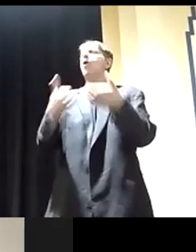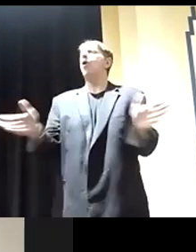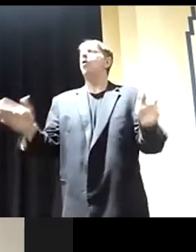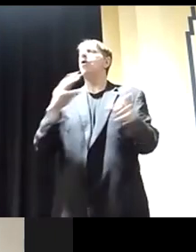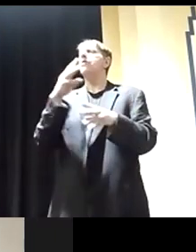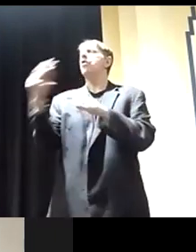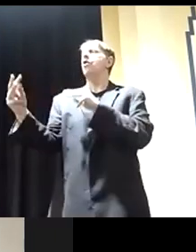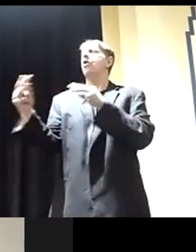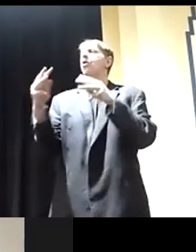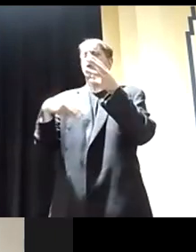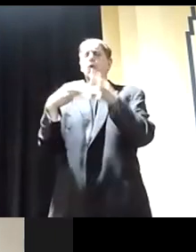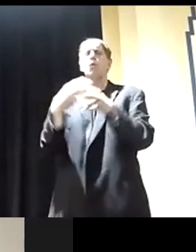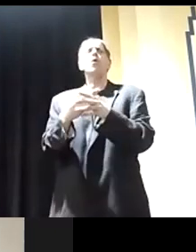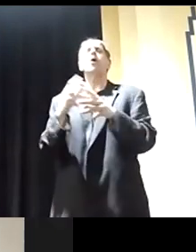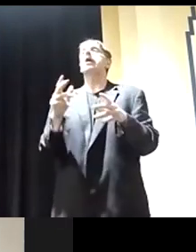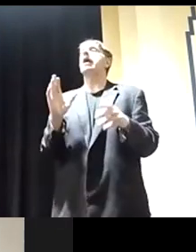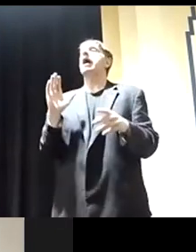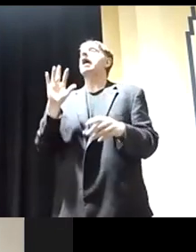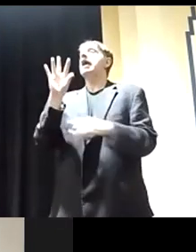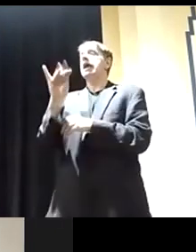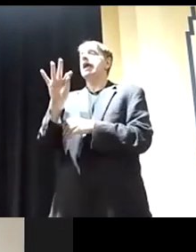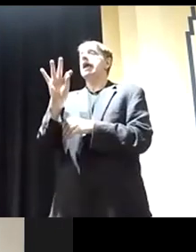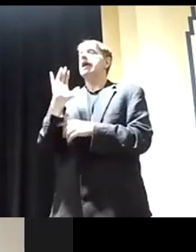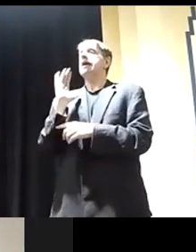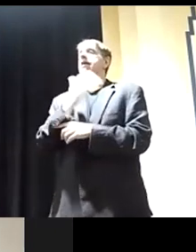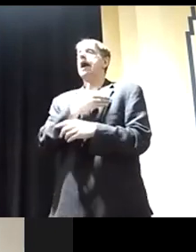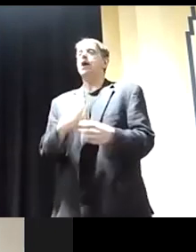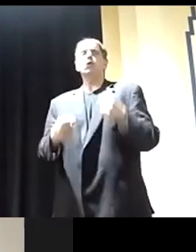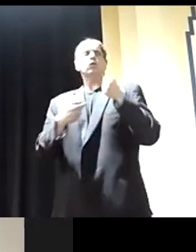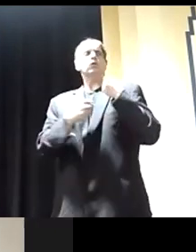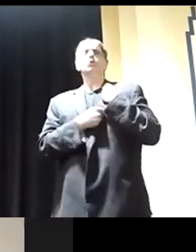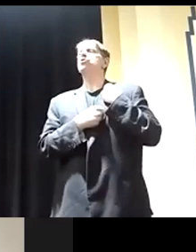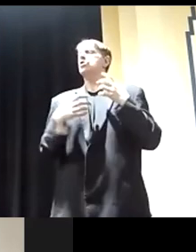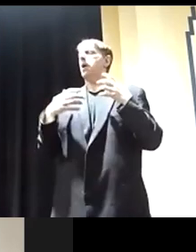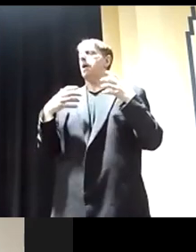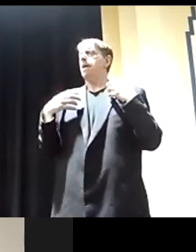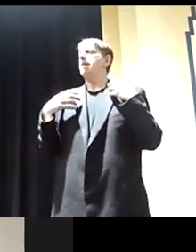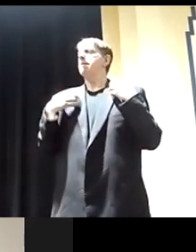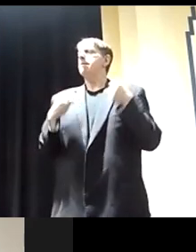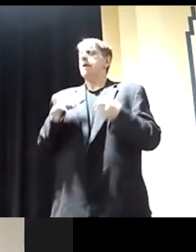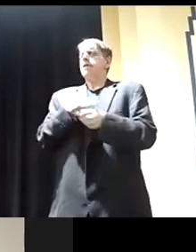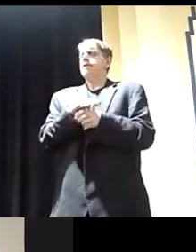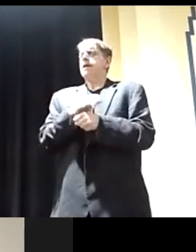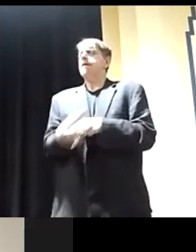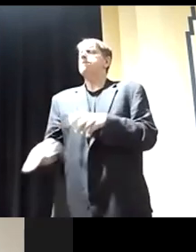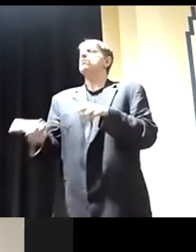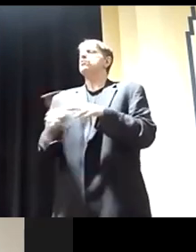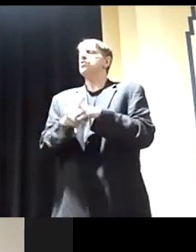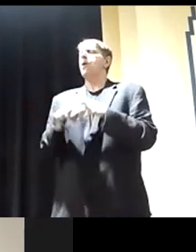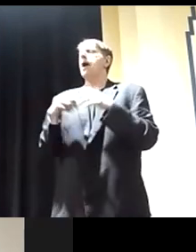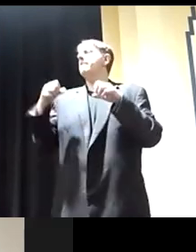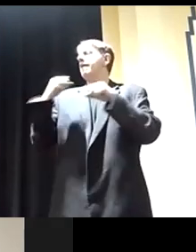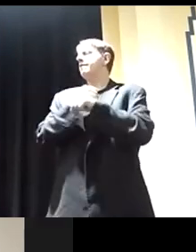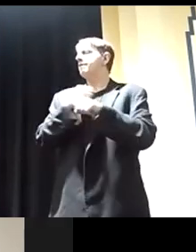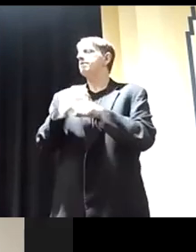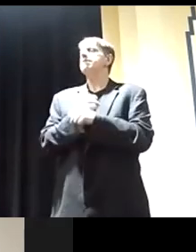services are brave enough to go to these theaters, members of Congress ought to be brave enough to say whether or not they should be there.